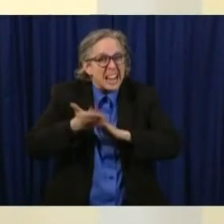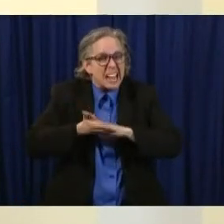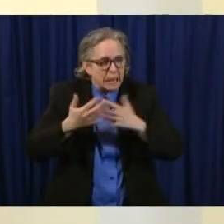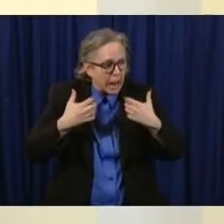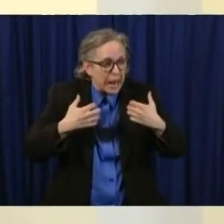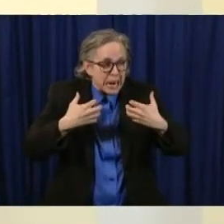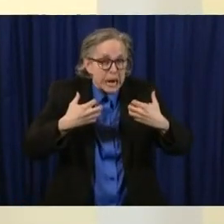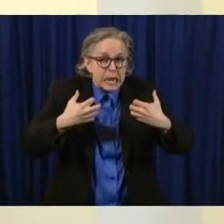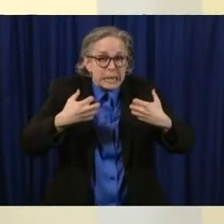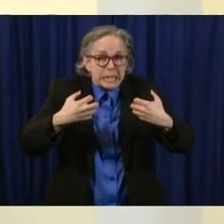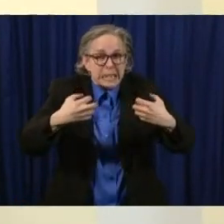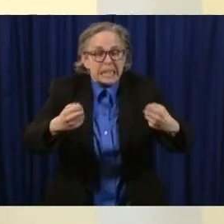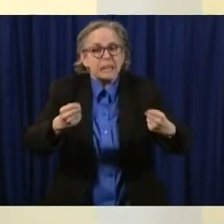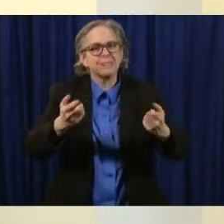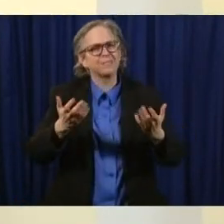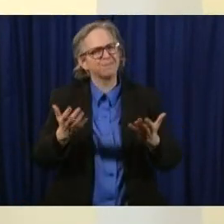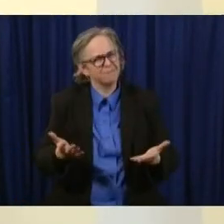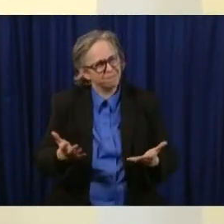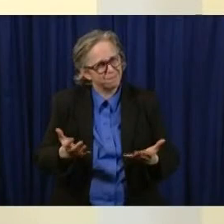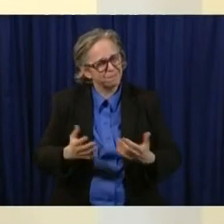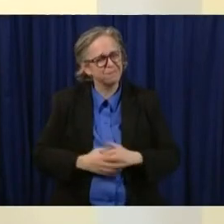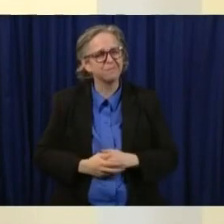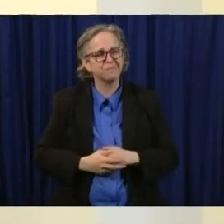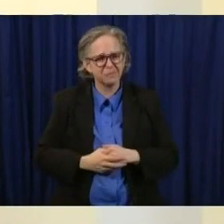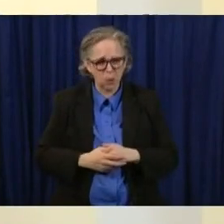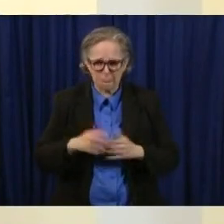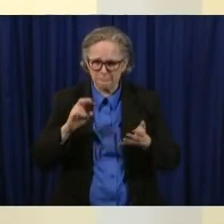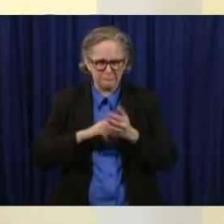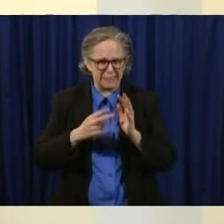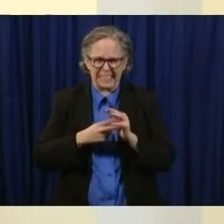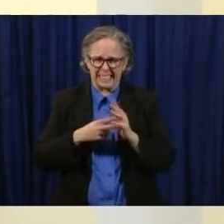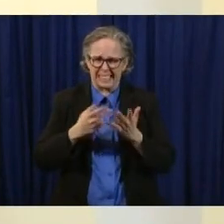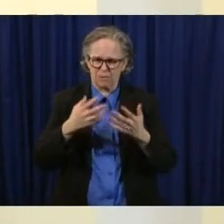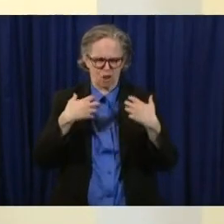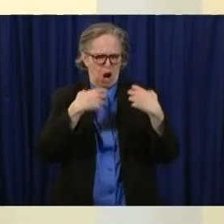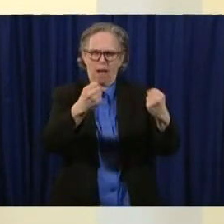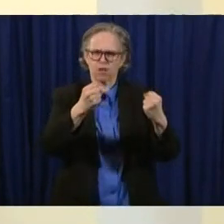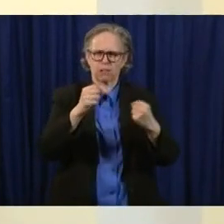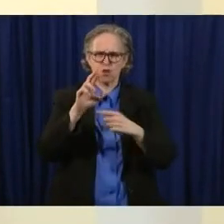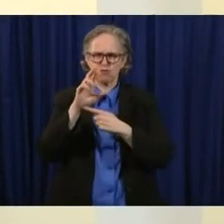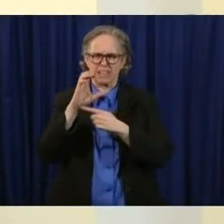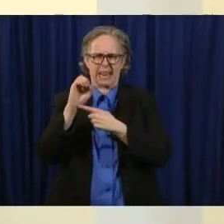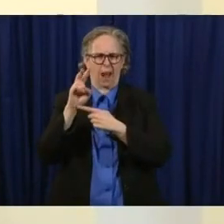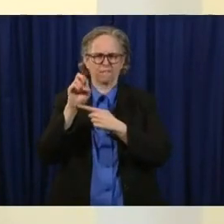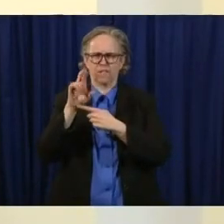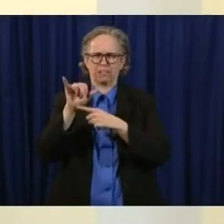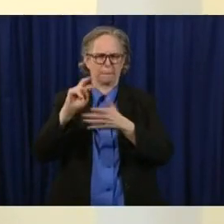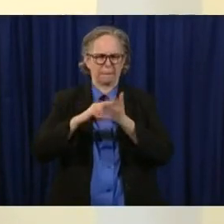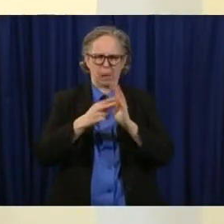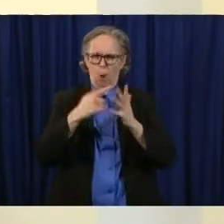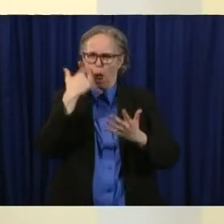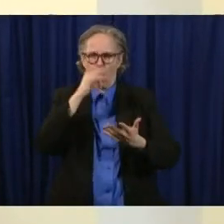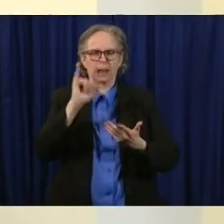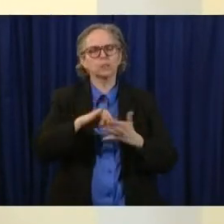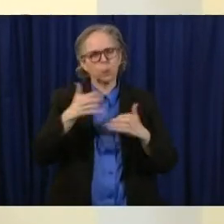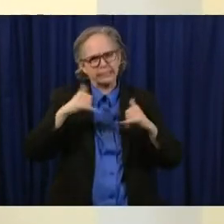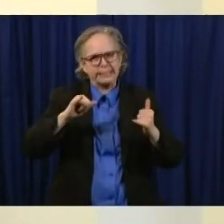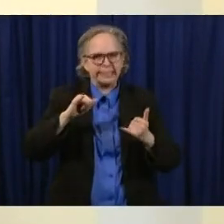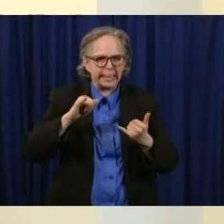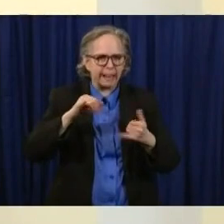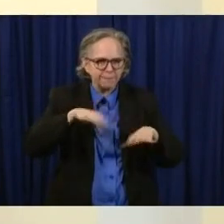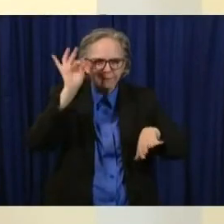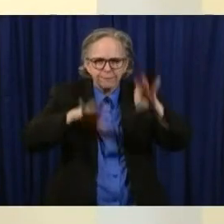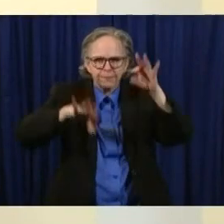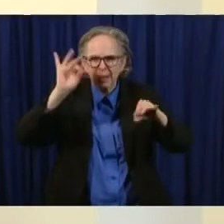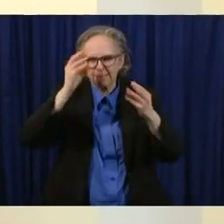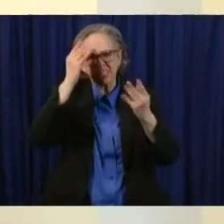eventually have better data on but i just want you to know we're working on that it's not something we're hiding it's just a complex thing